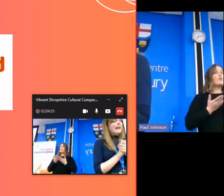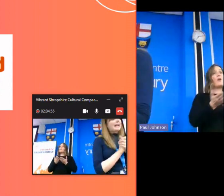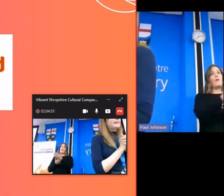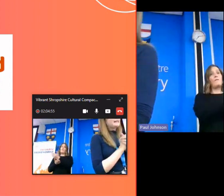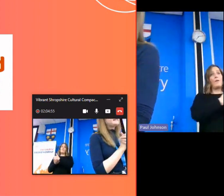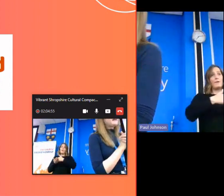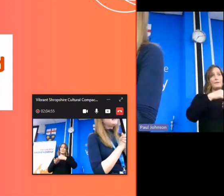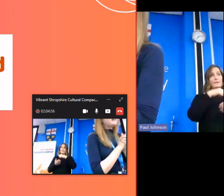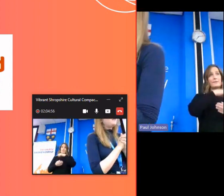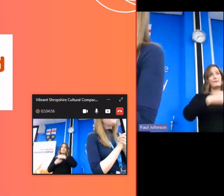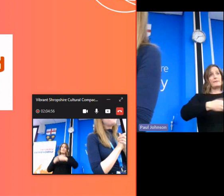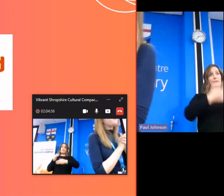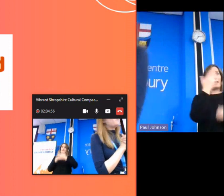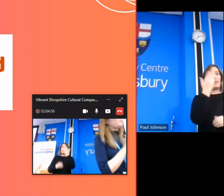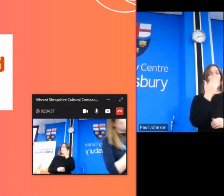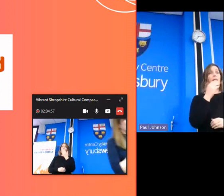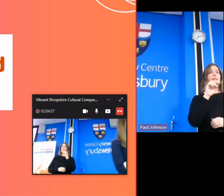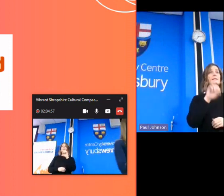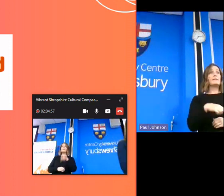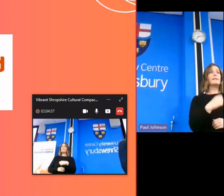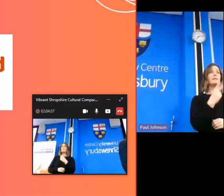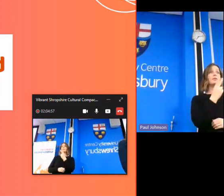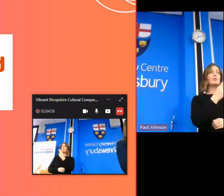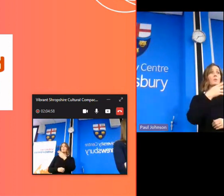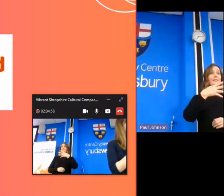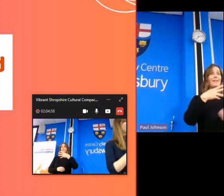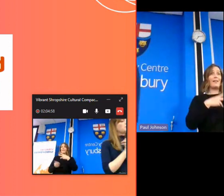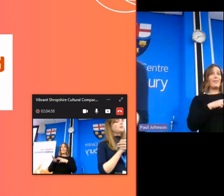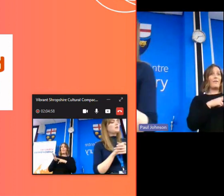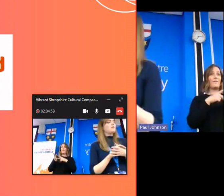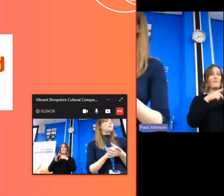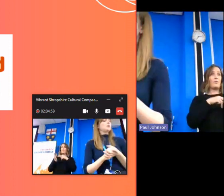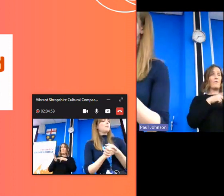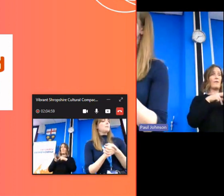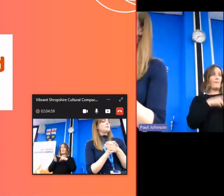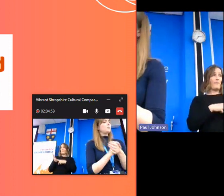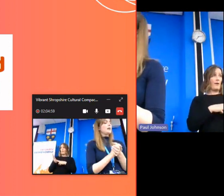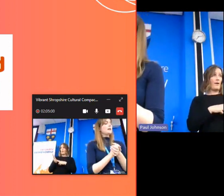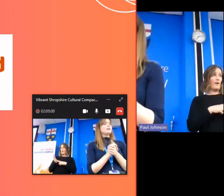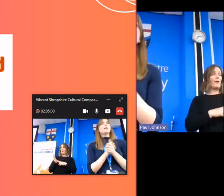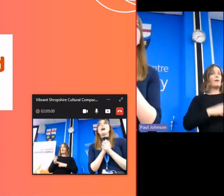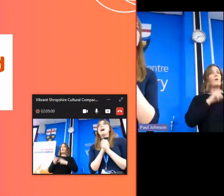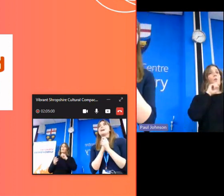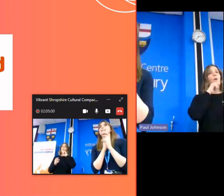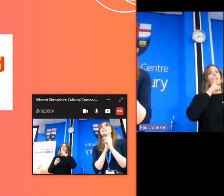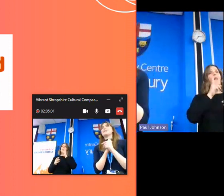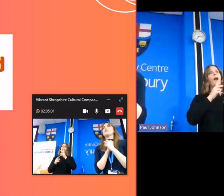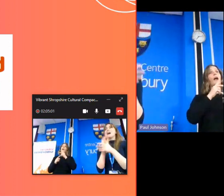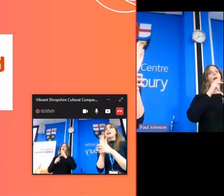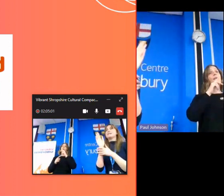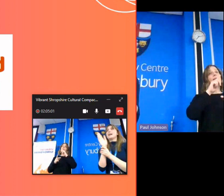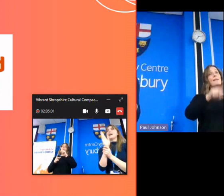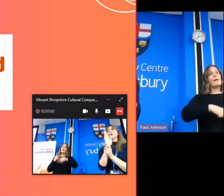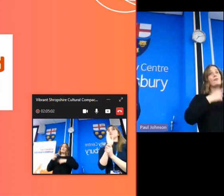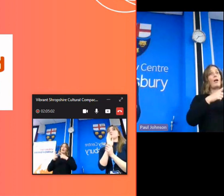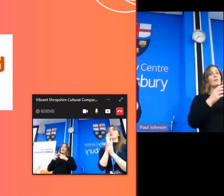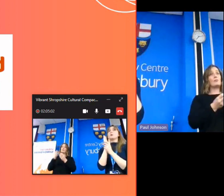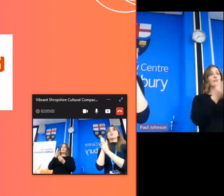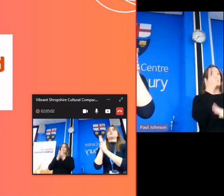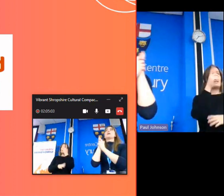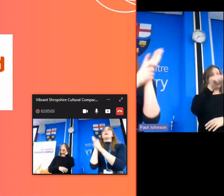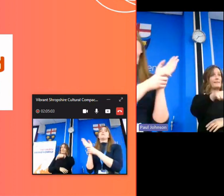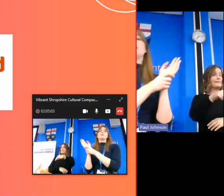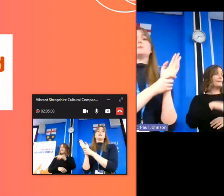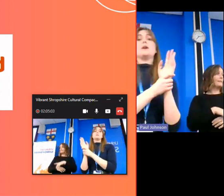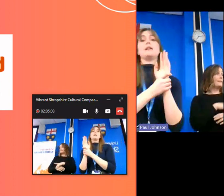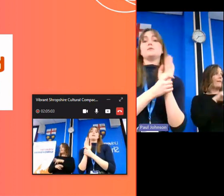is the 29th of november with another round to come in spring as i said fran is here if you've